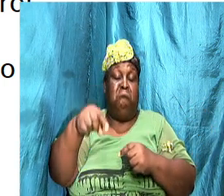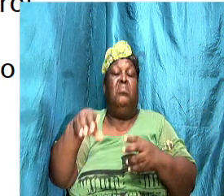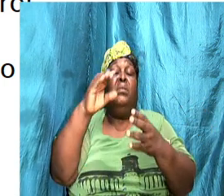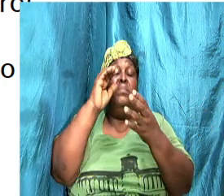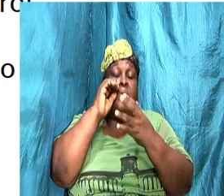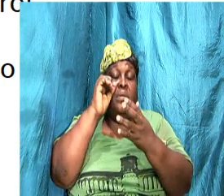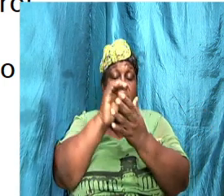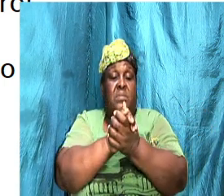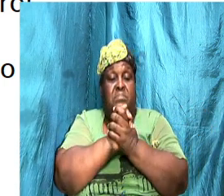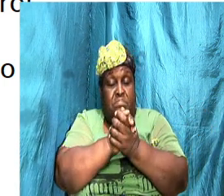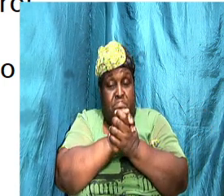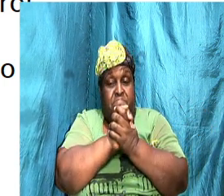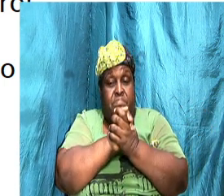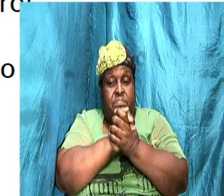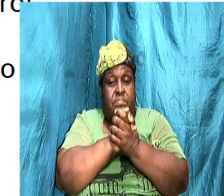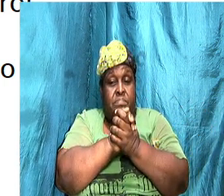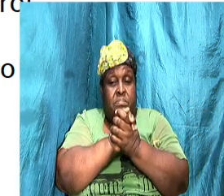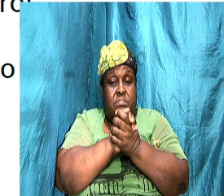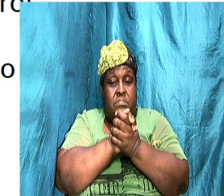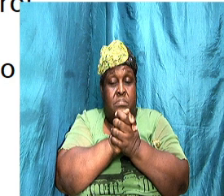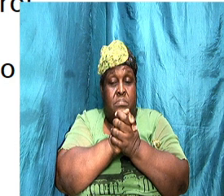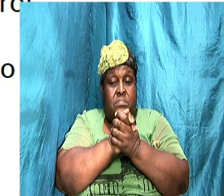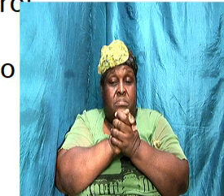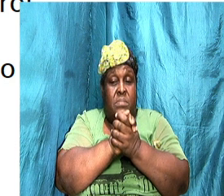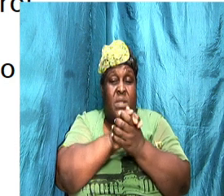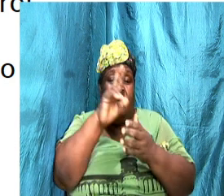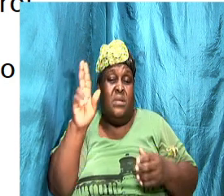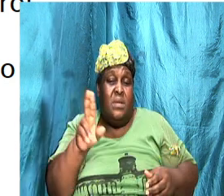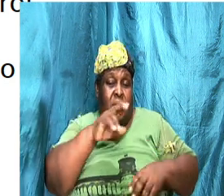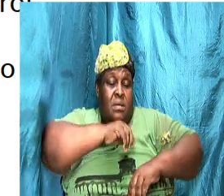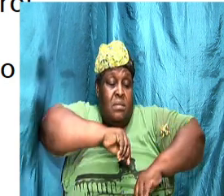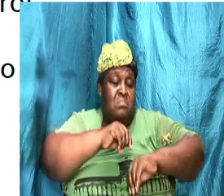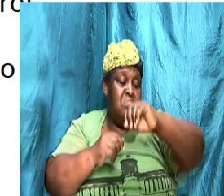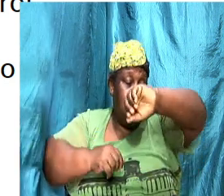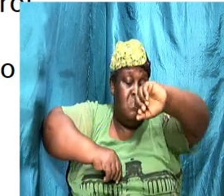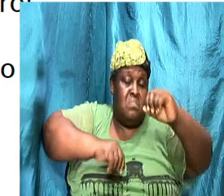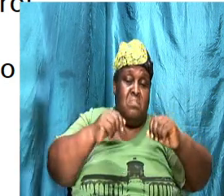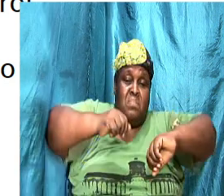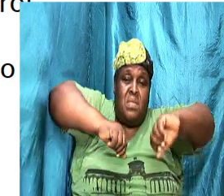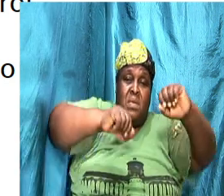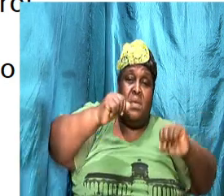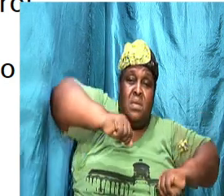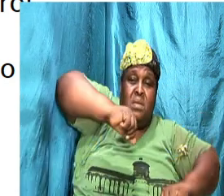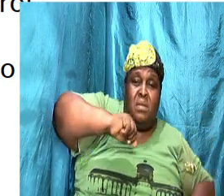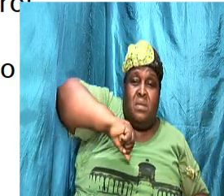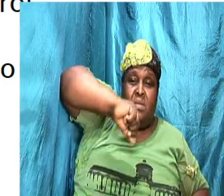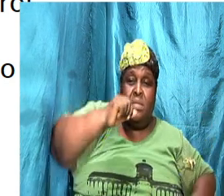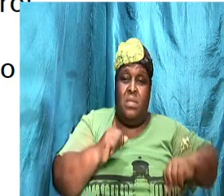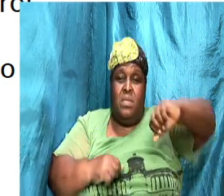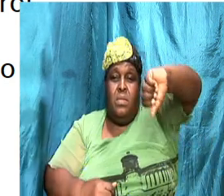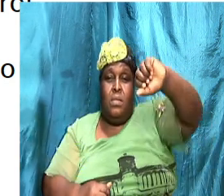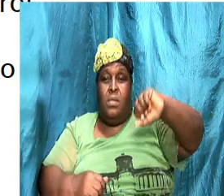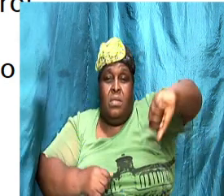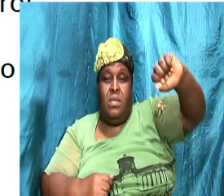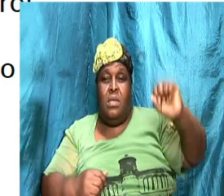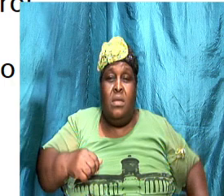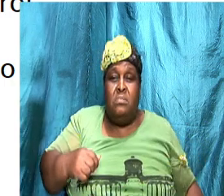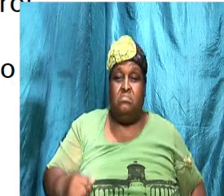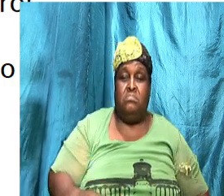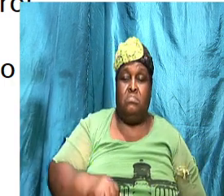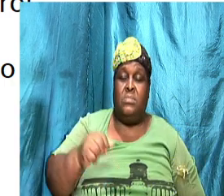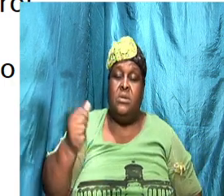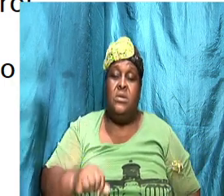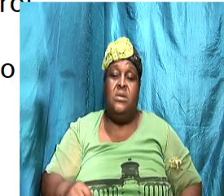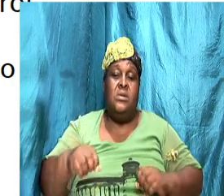depending on the undgestures that we use, you're going to find out that those undgestures will communicate something